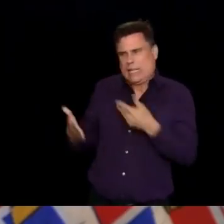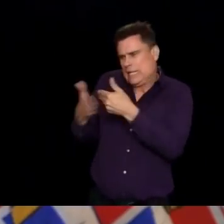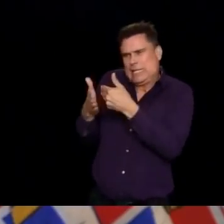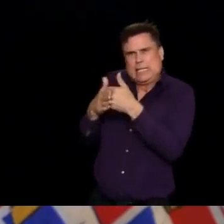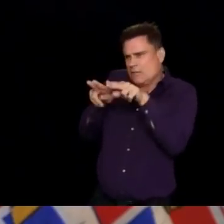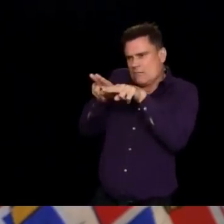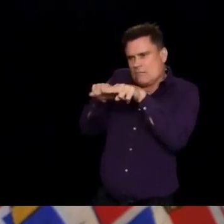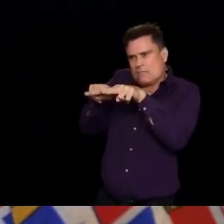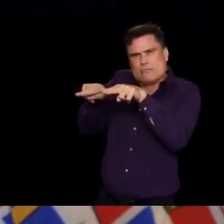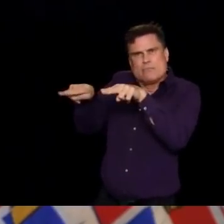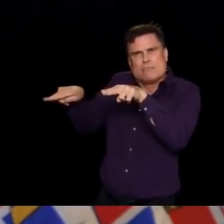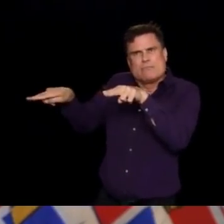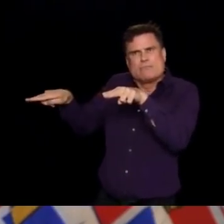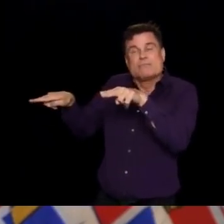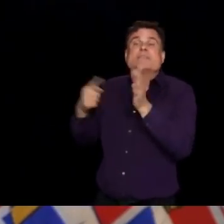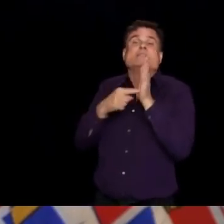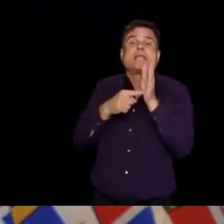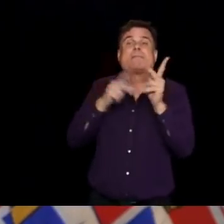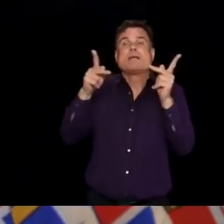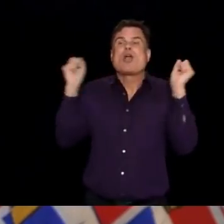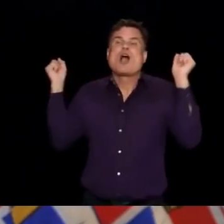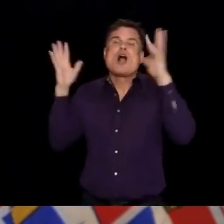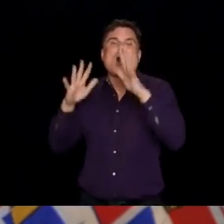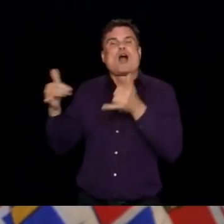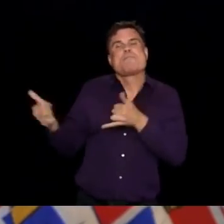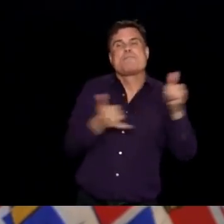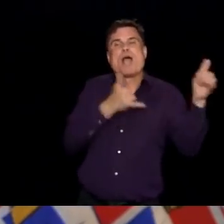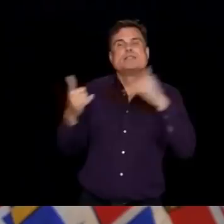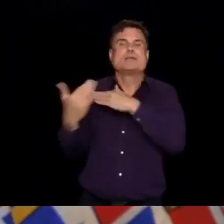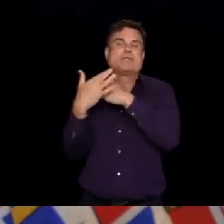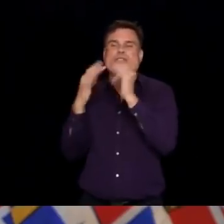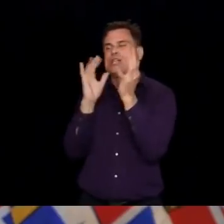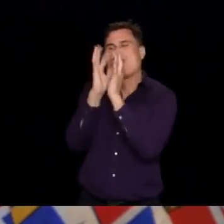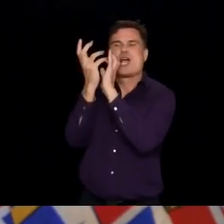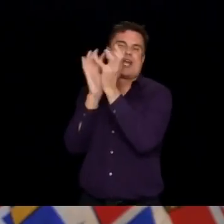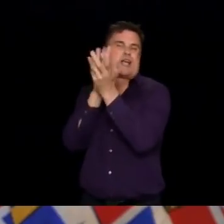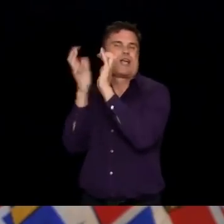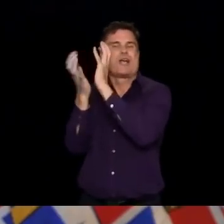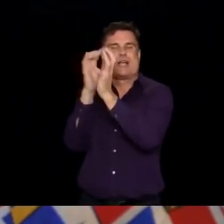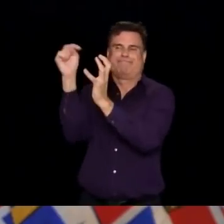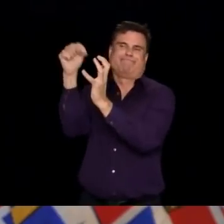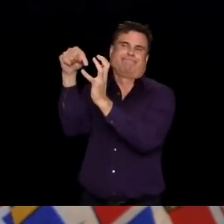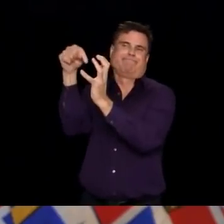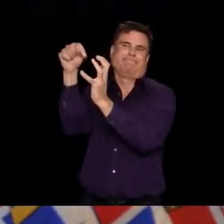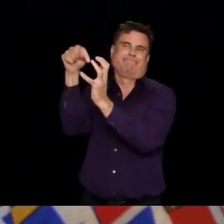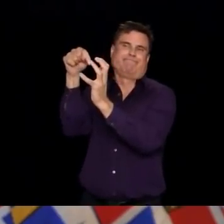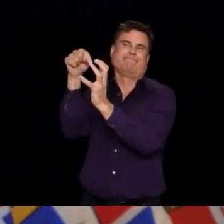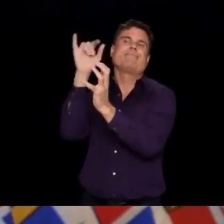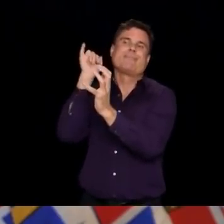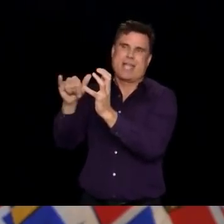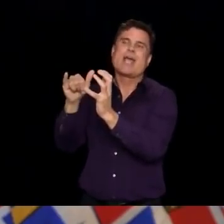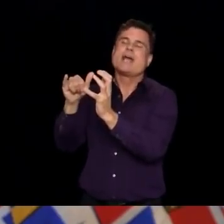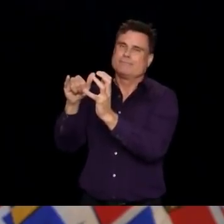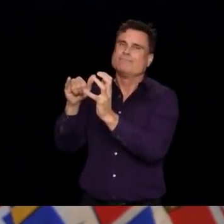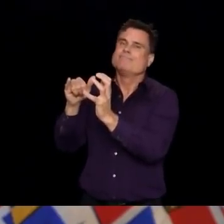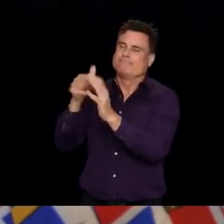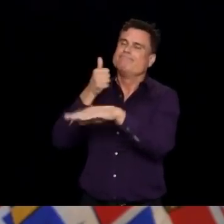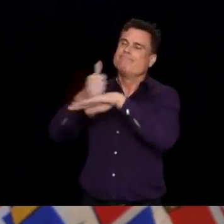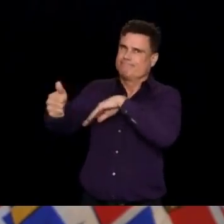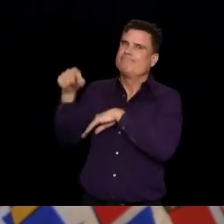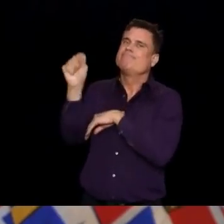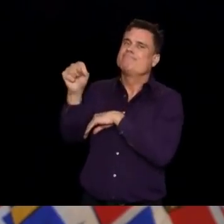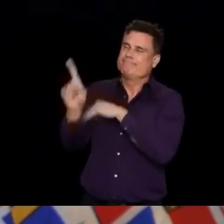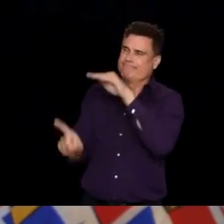a group of people partying on a beach versus what we've been seeing with some of the people these protests. And that was